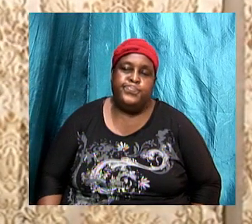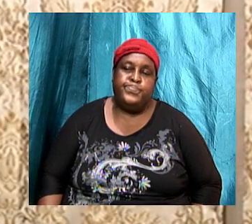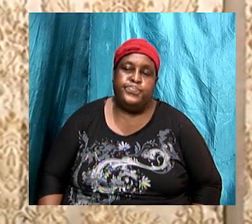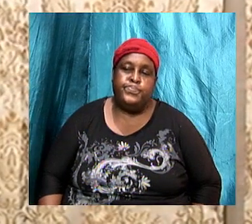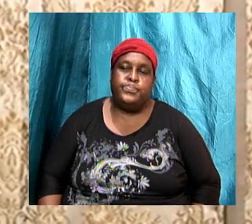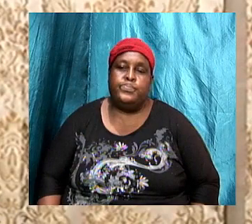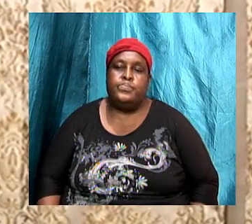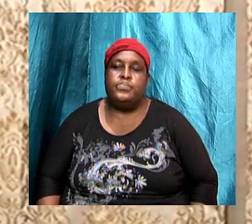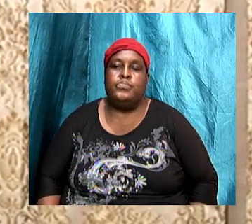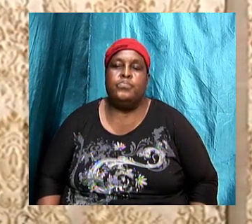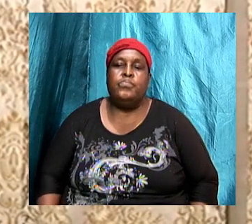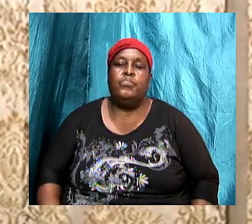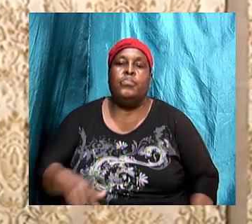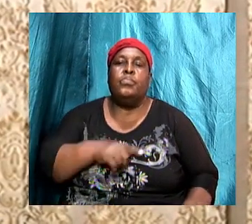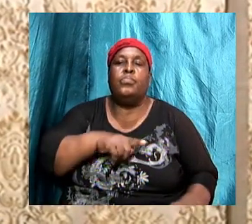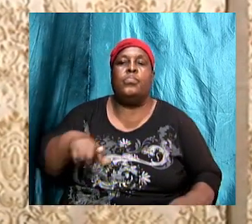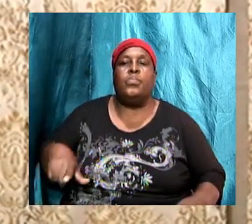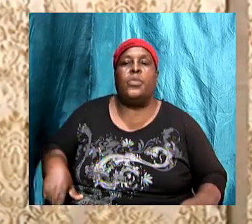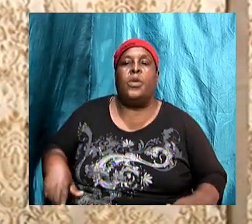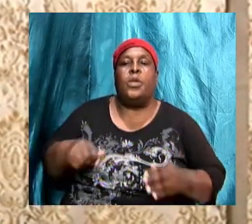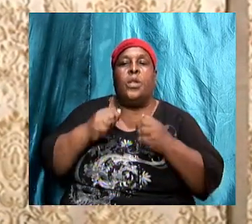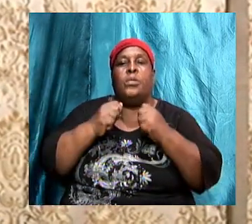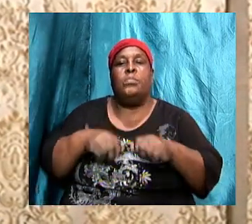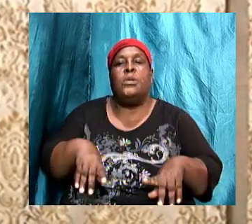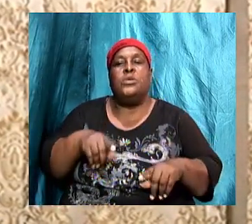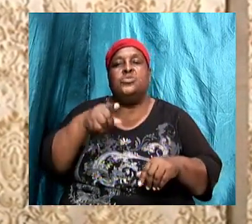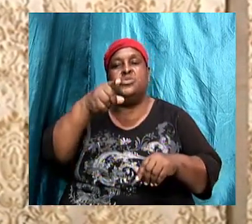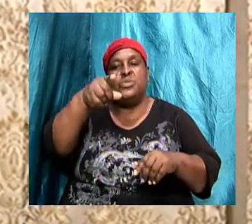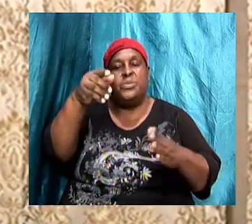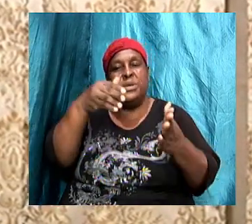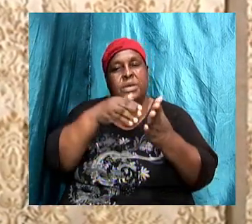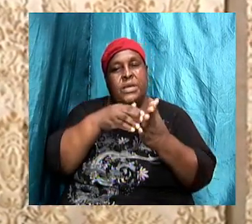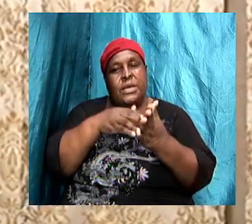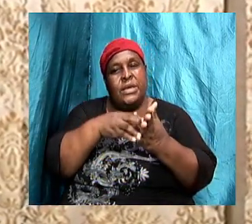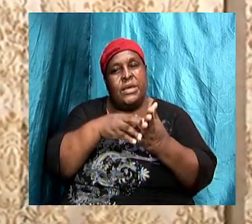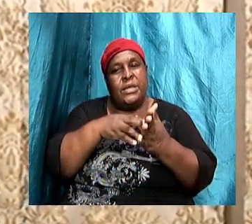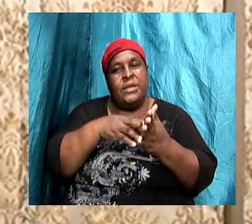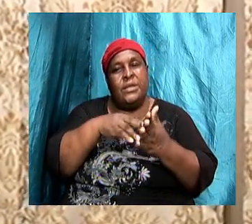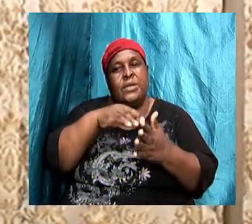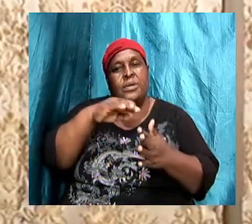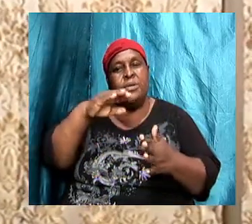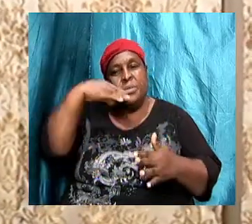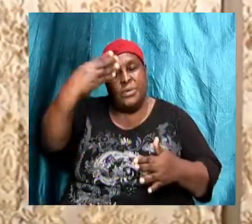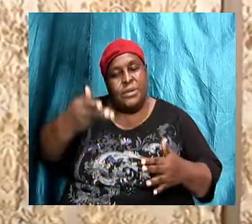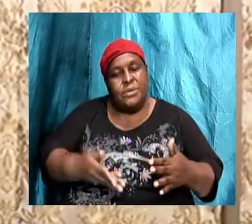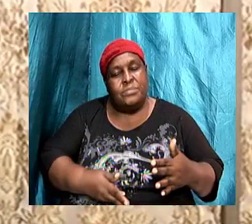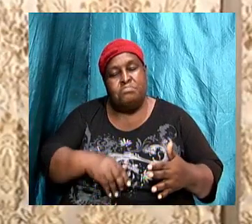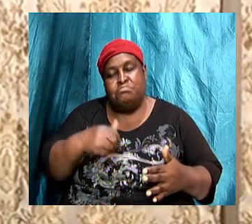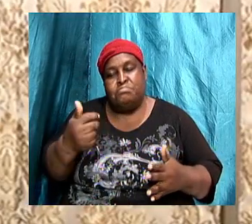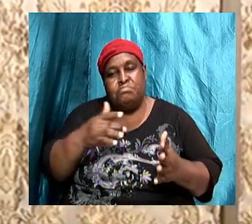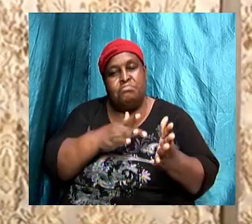the Lord bless you again brethren beloved welcome to another Bible study